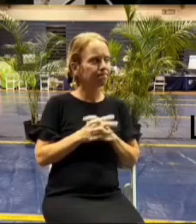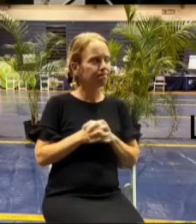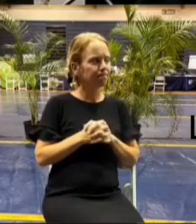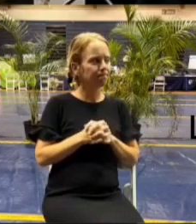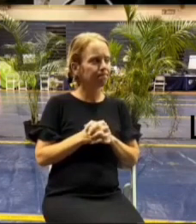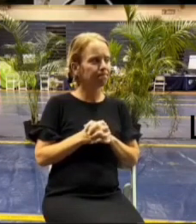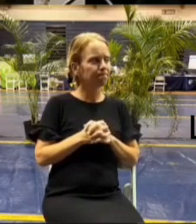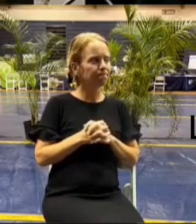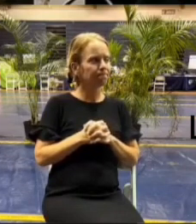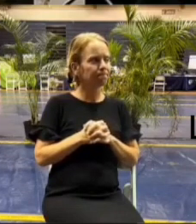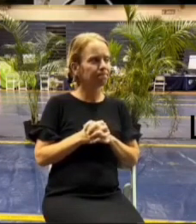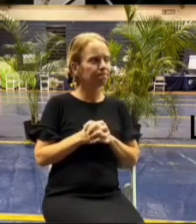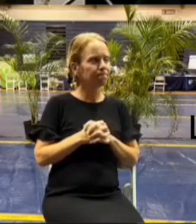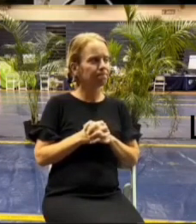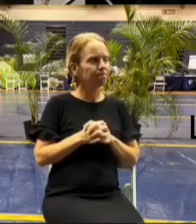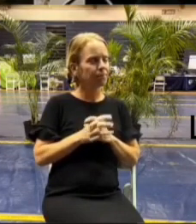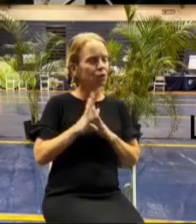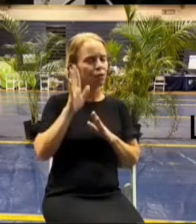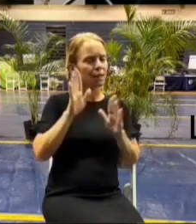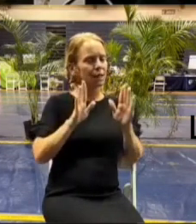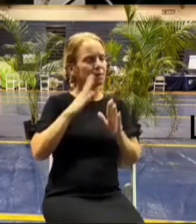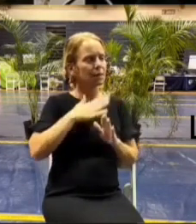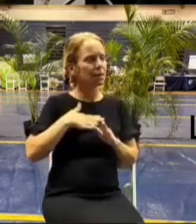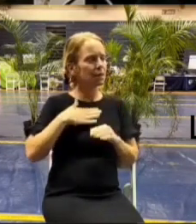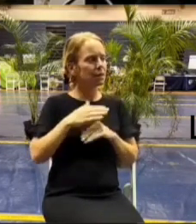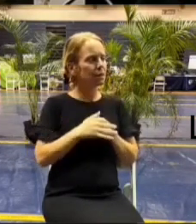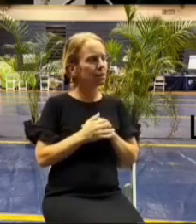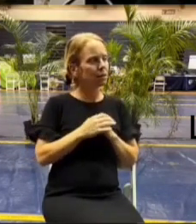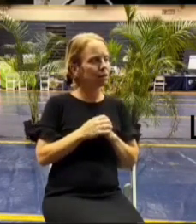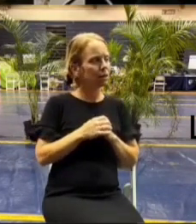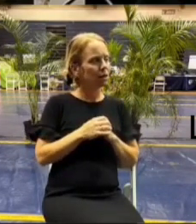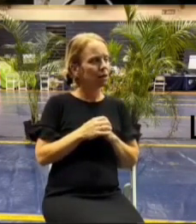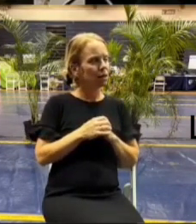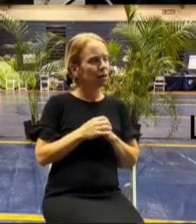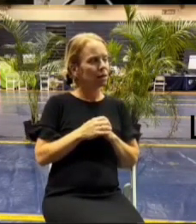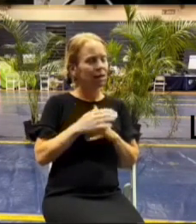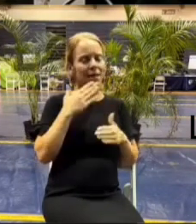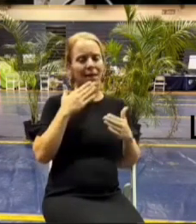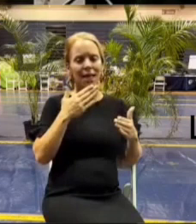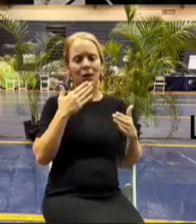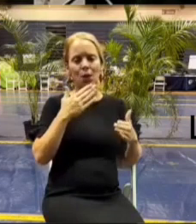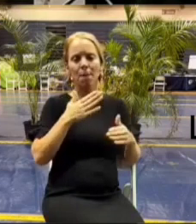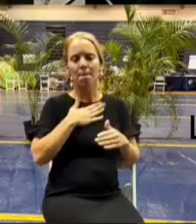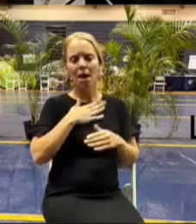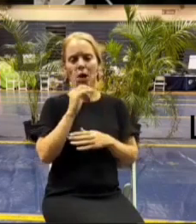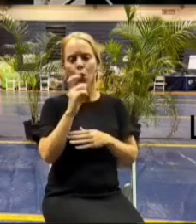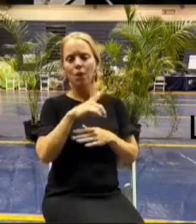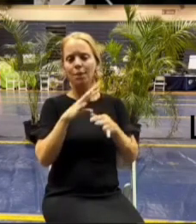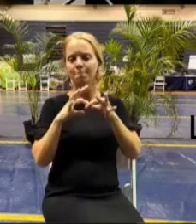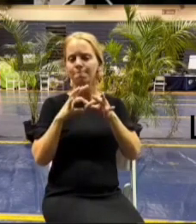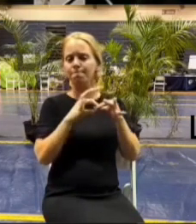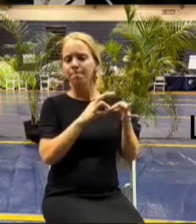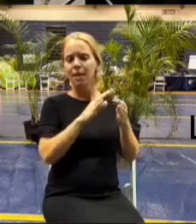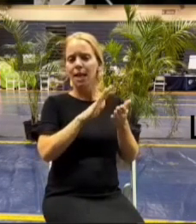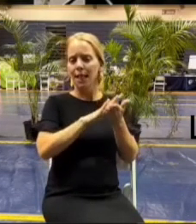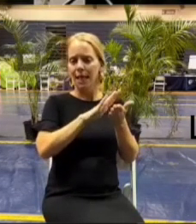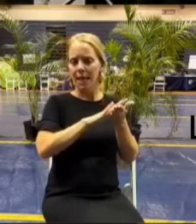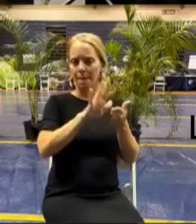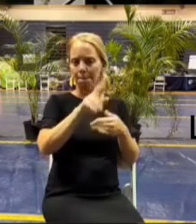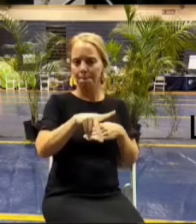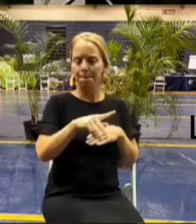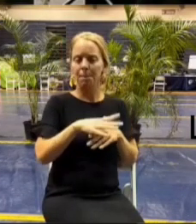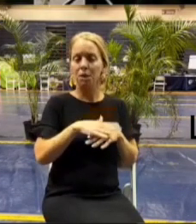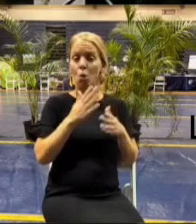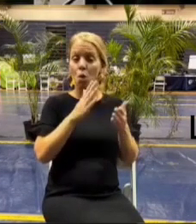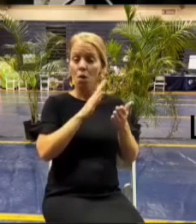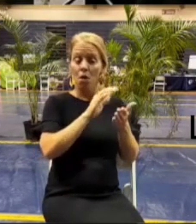again raise your hand if you've got a question front row thank you my question pertains to the cleanup once the debris